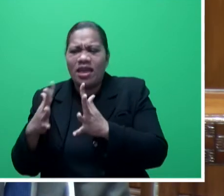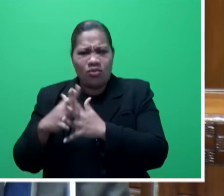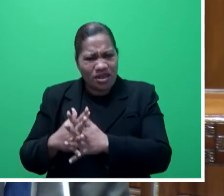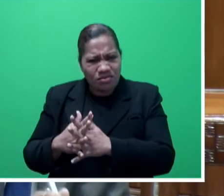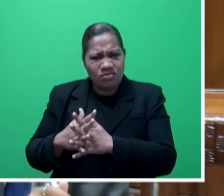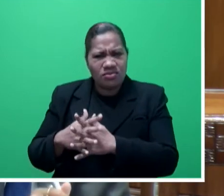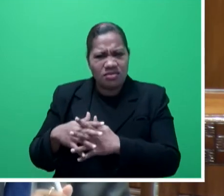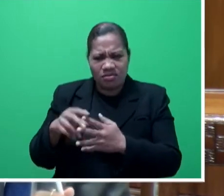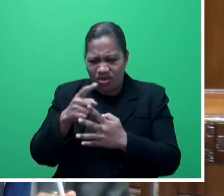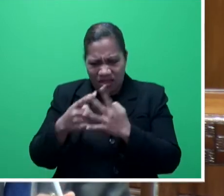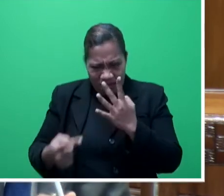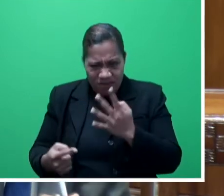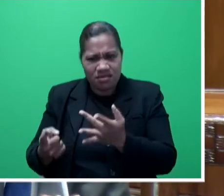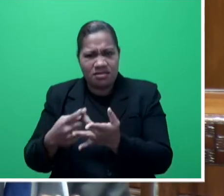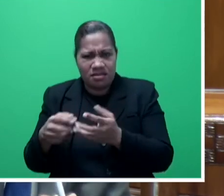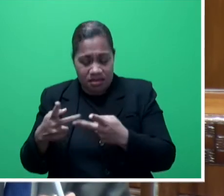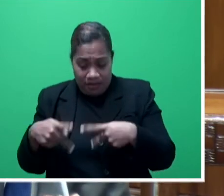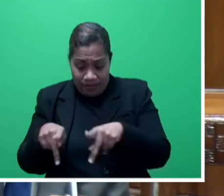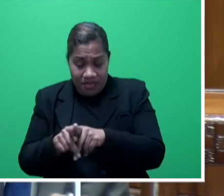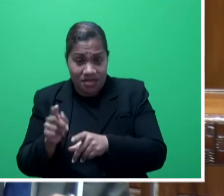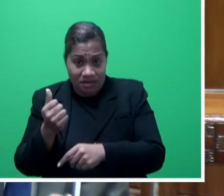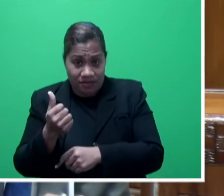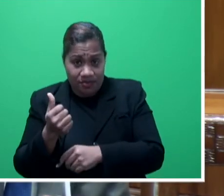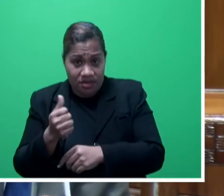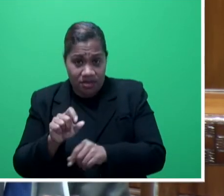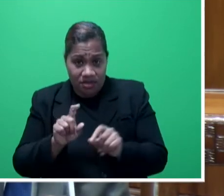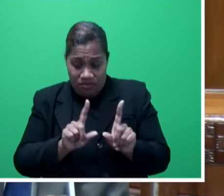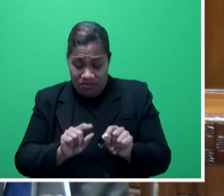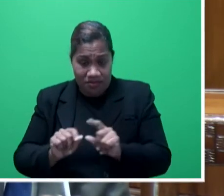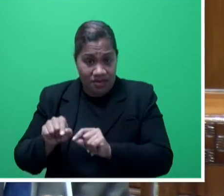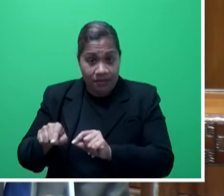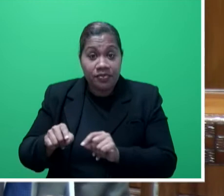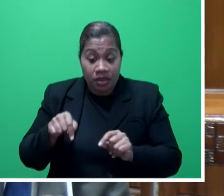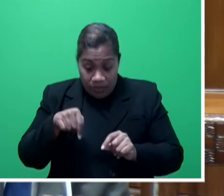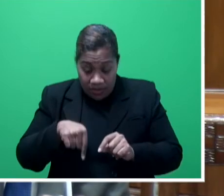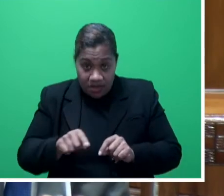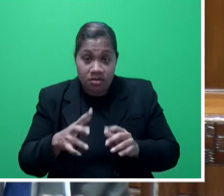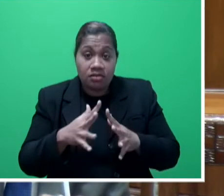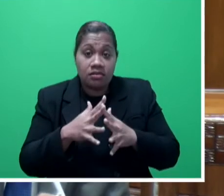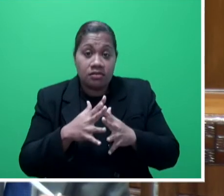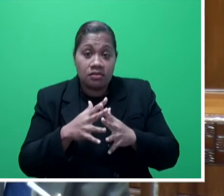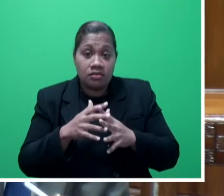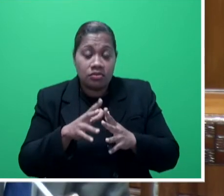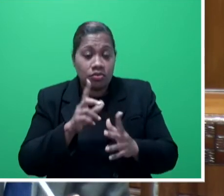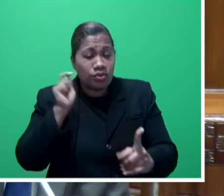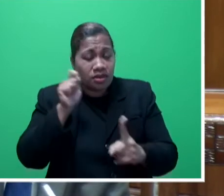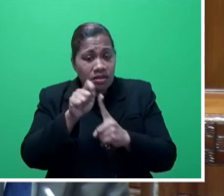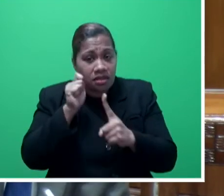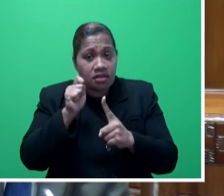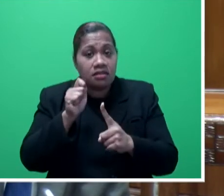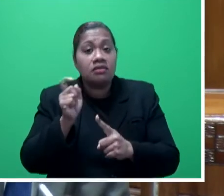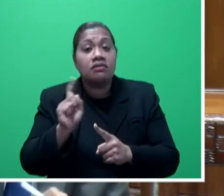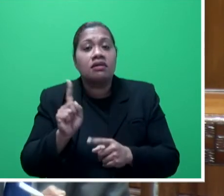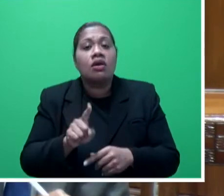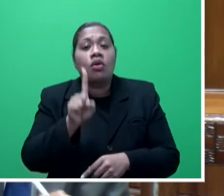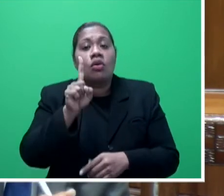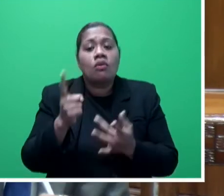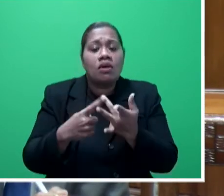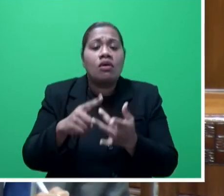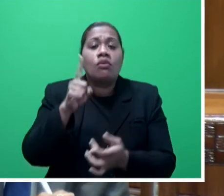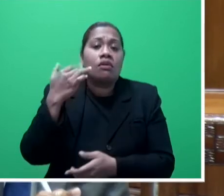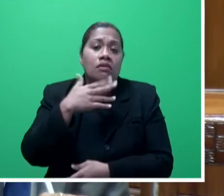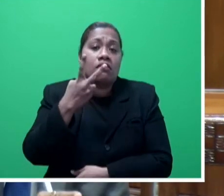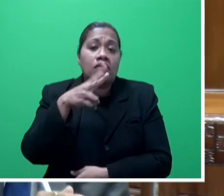So, Mr. Speaker said, this weekend, we are targeting to advertise the other 120 rivers